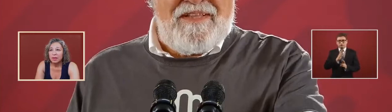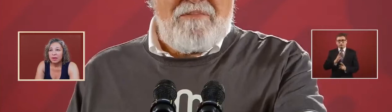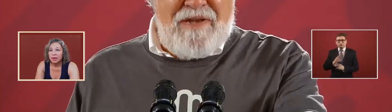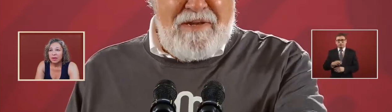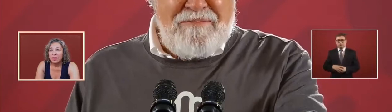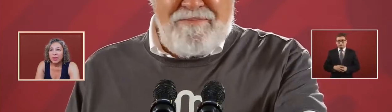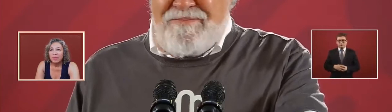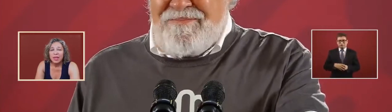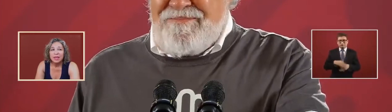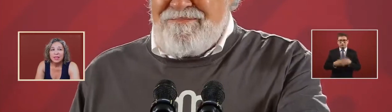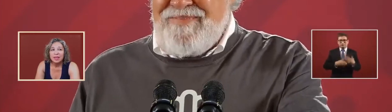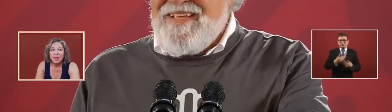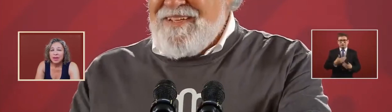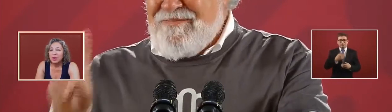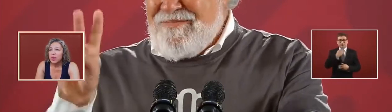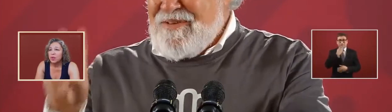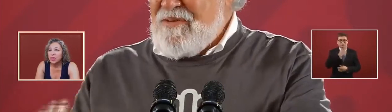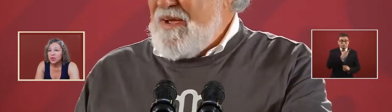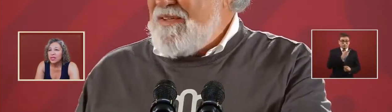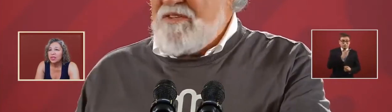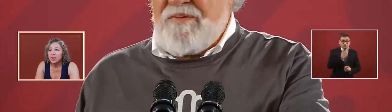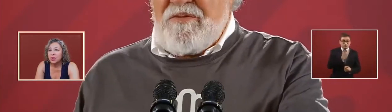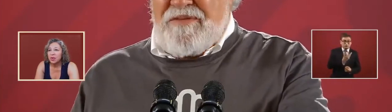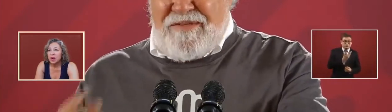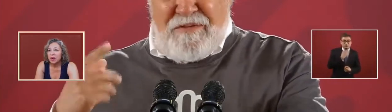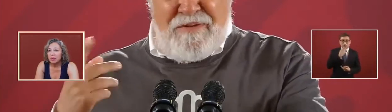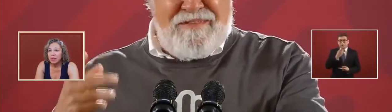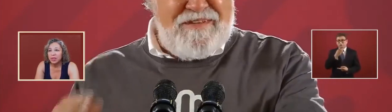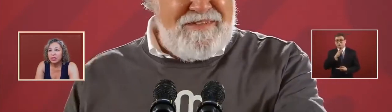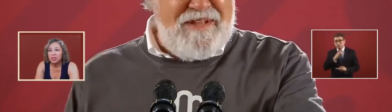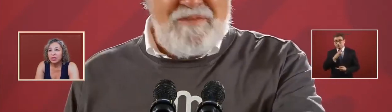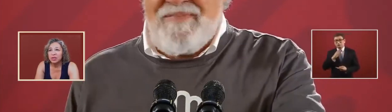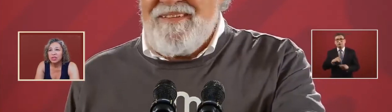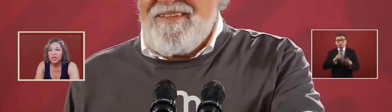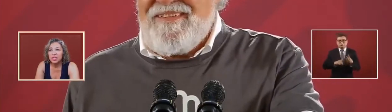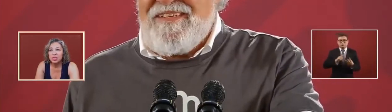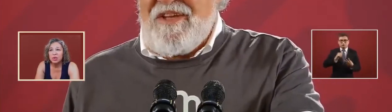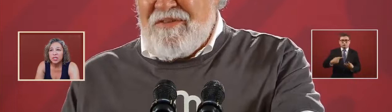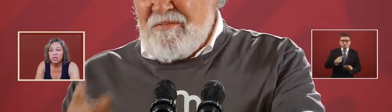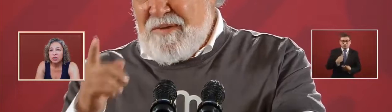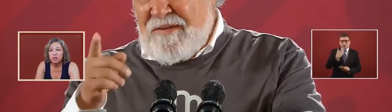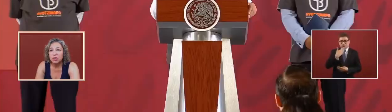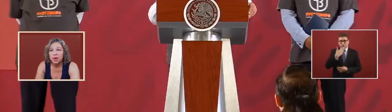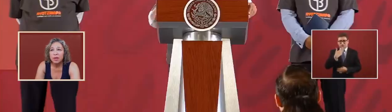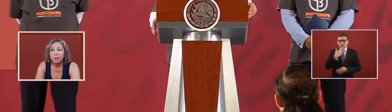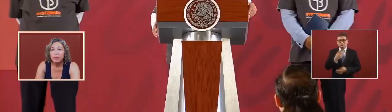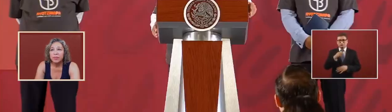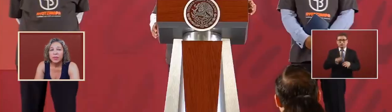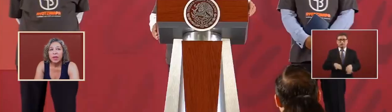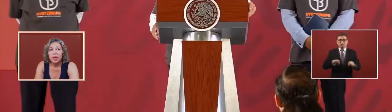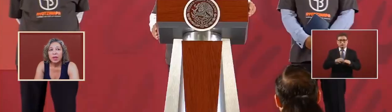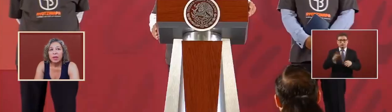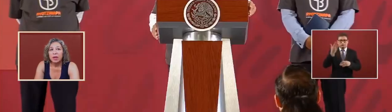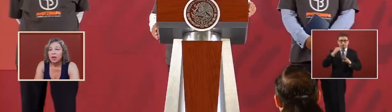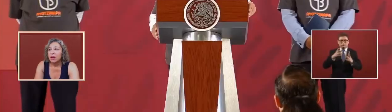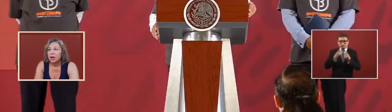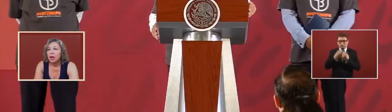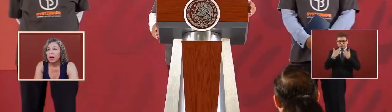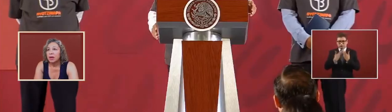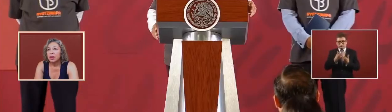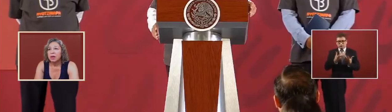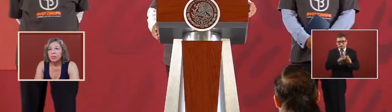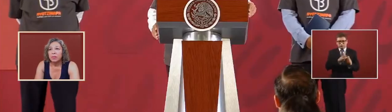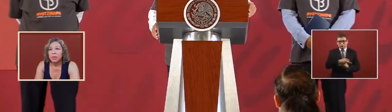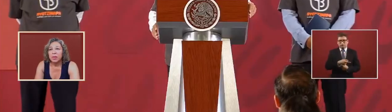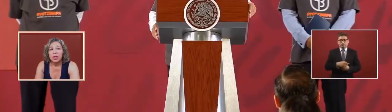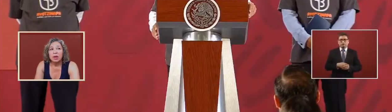because no matter what you answer you are wrong but there's there's not two questions there's three uh